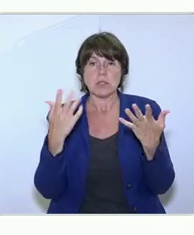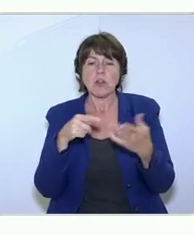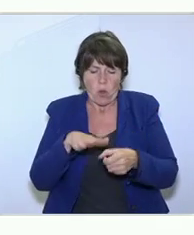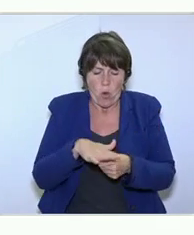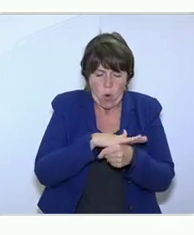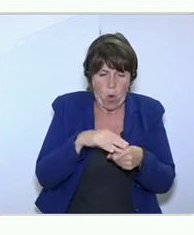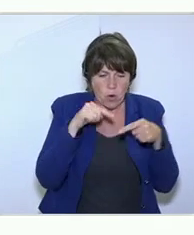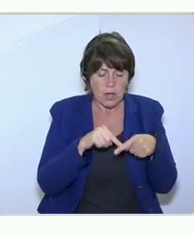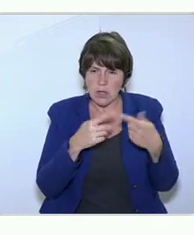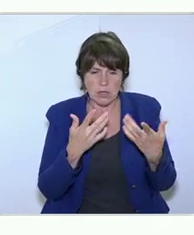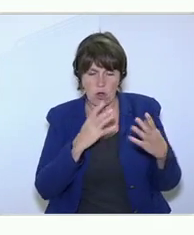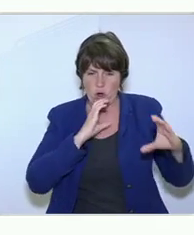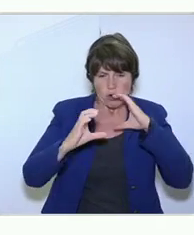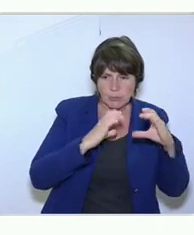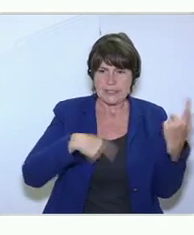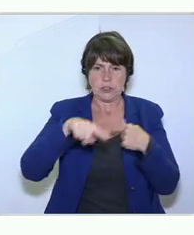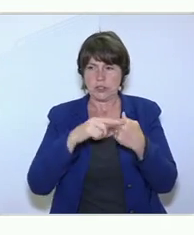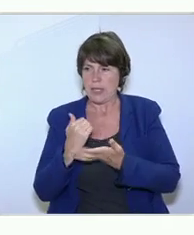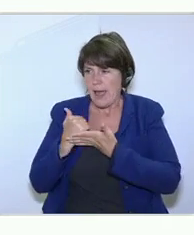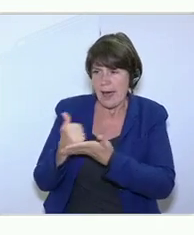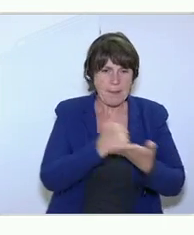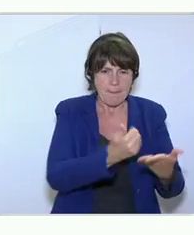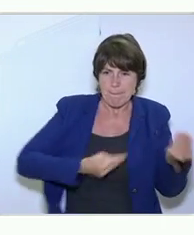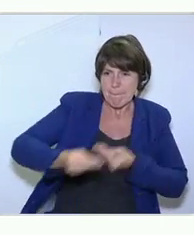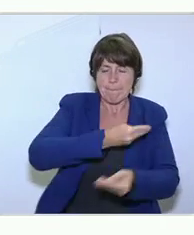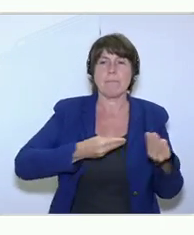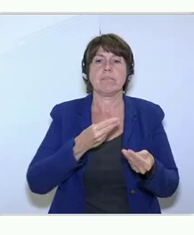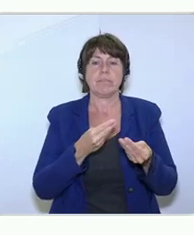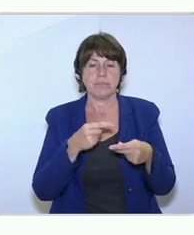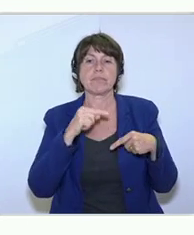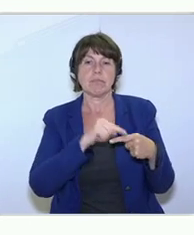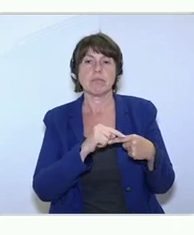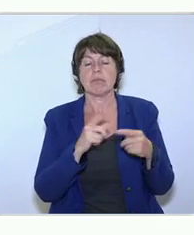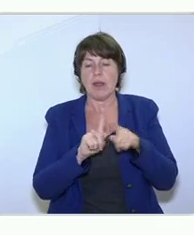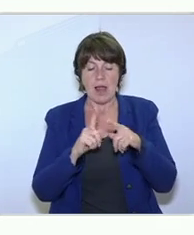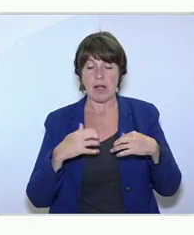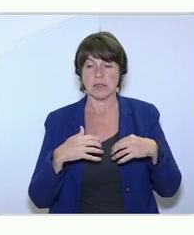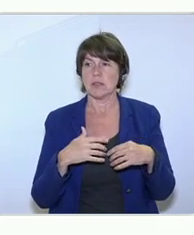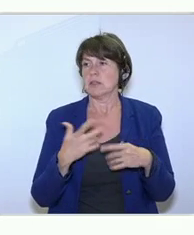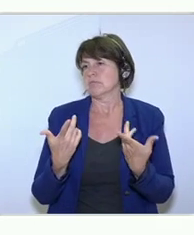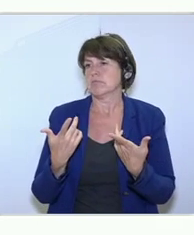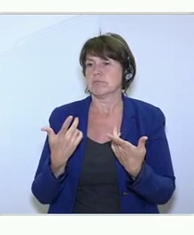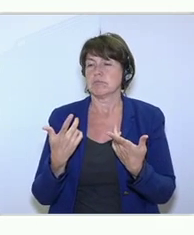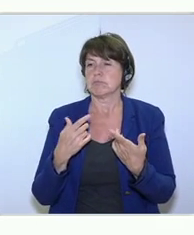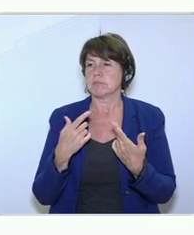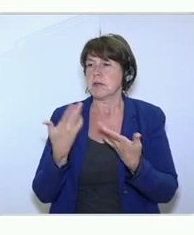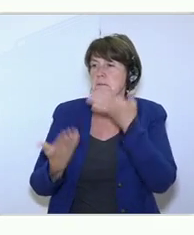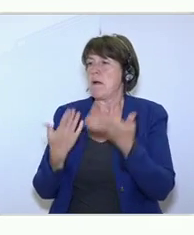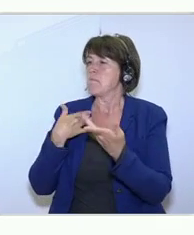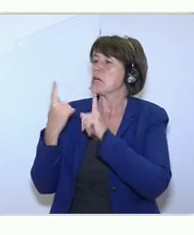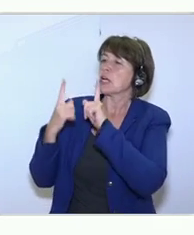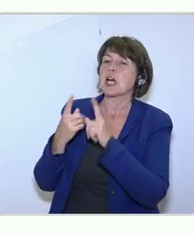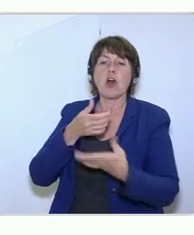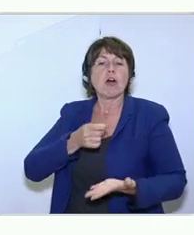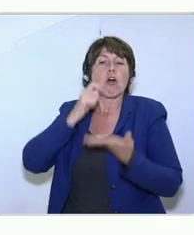So, it's getting people to help each other. And the guy that goes in Tech Hub to the coffee machine, he may have talked to Facebook